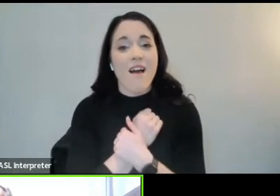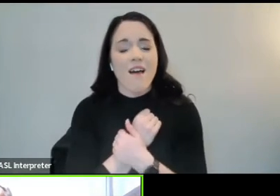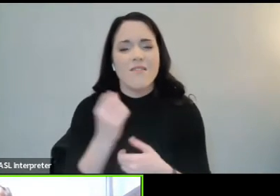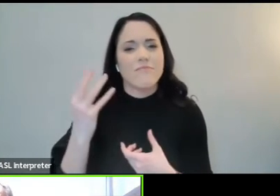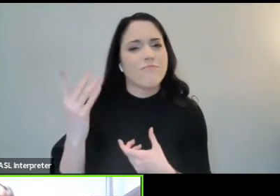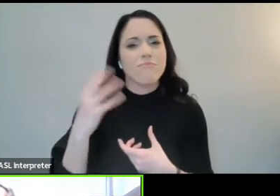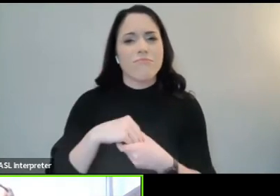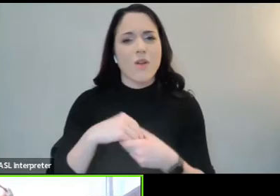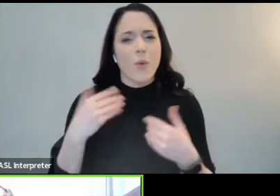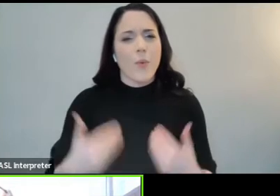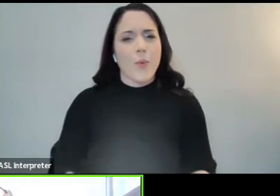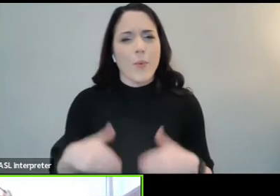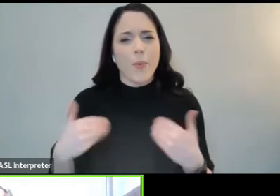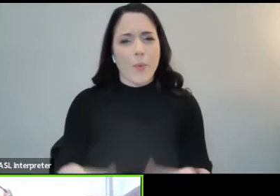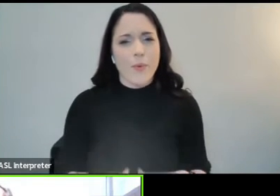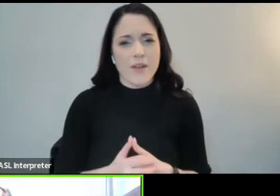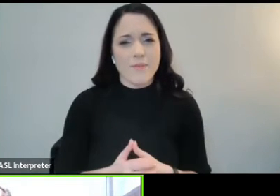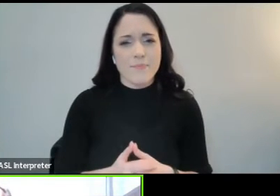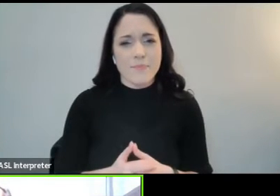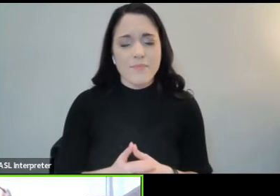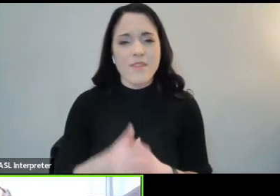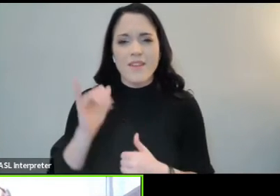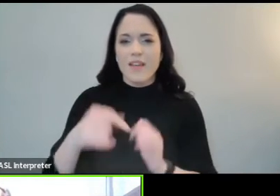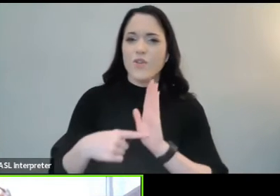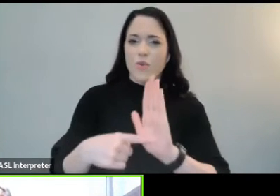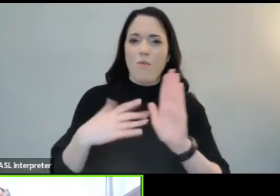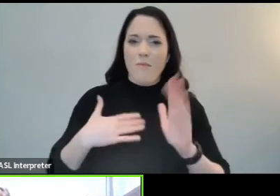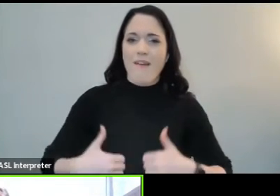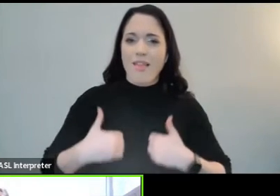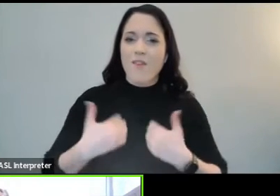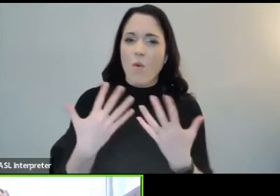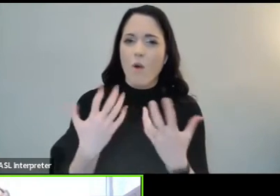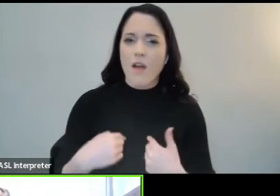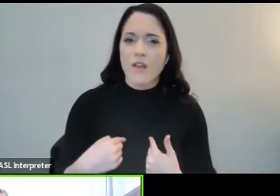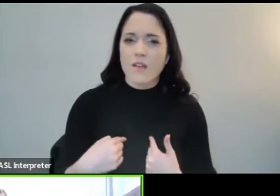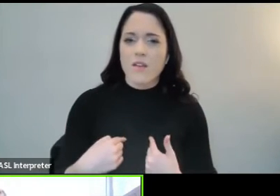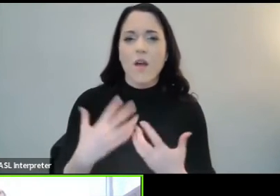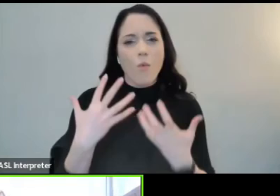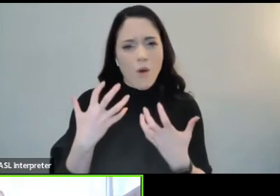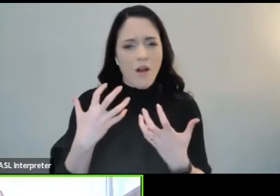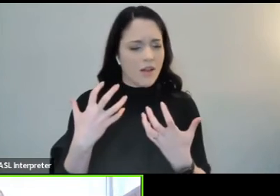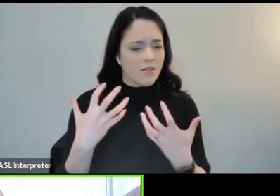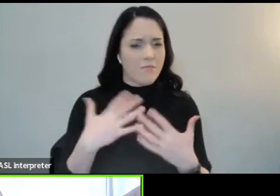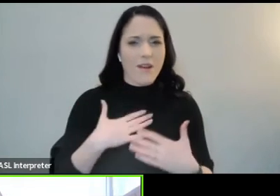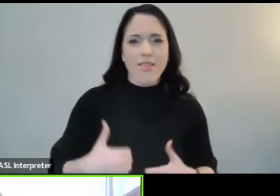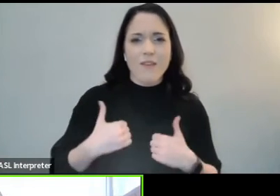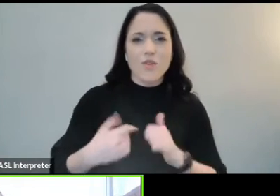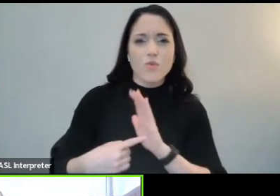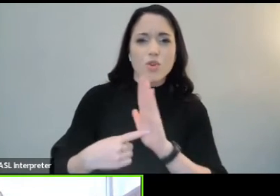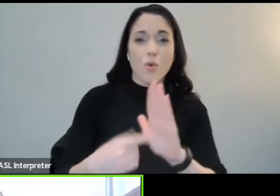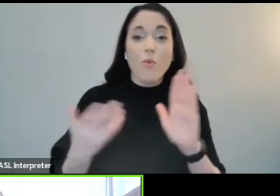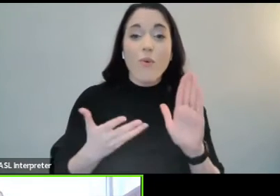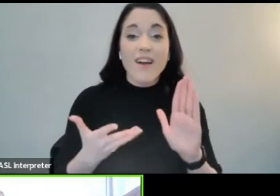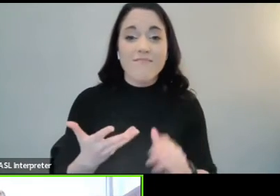increasingly expressed in my living. I want to be more loving in my heart.